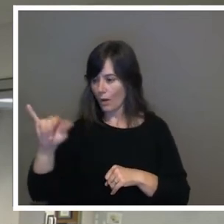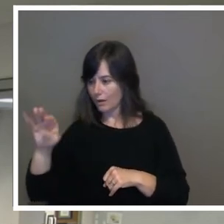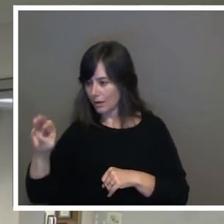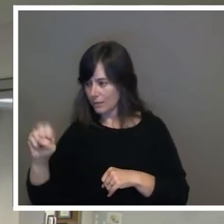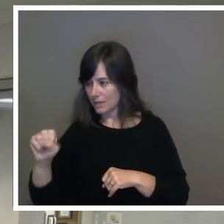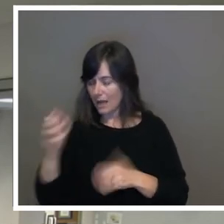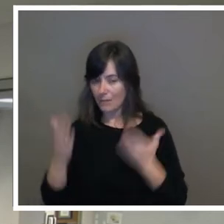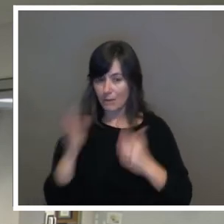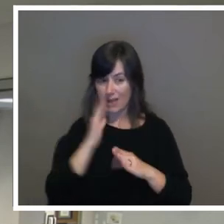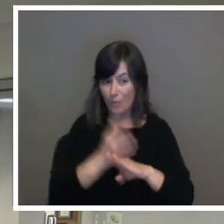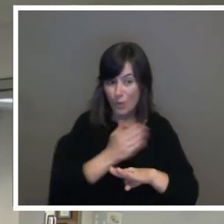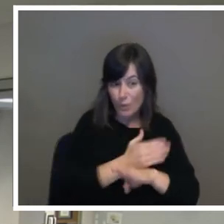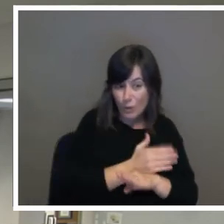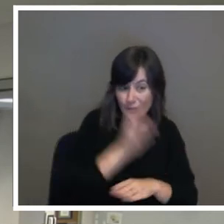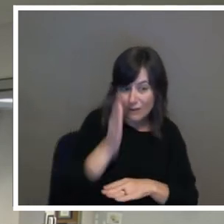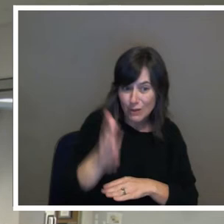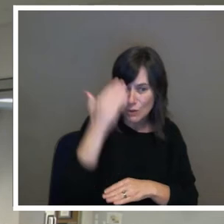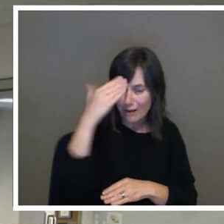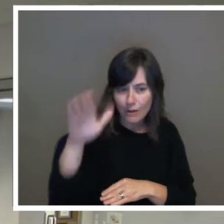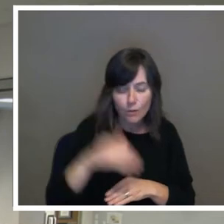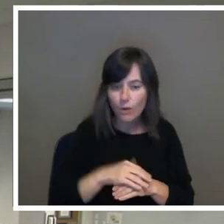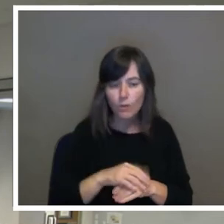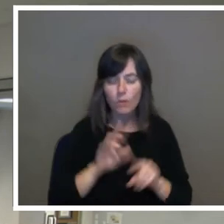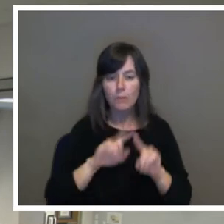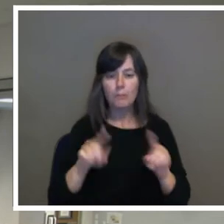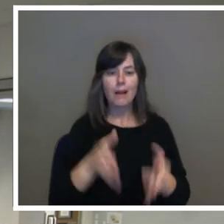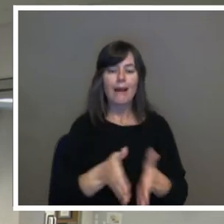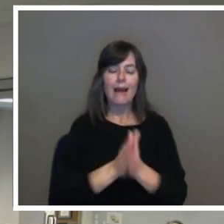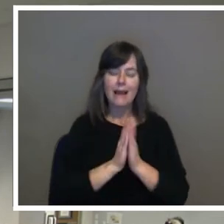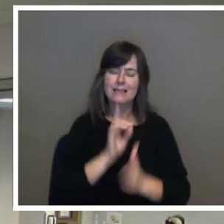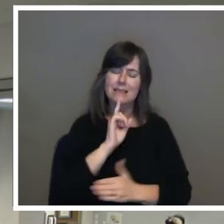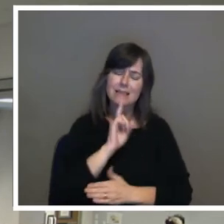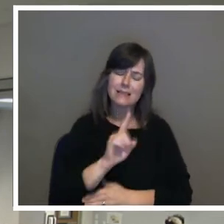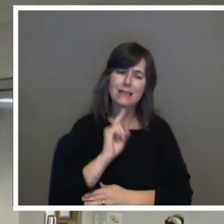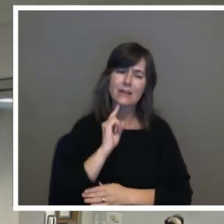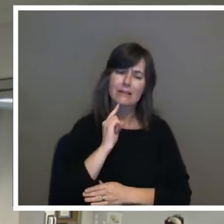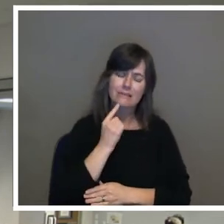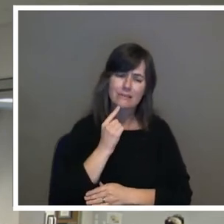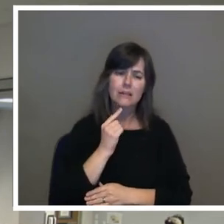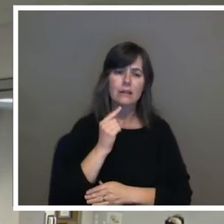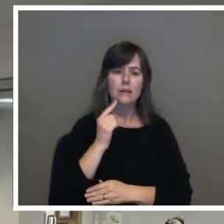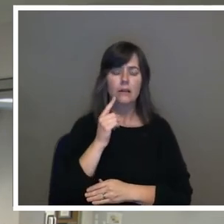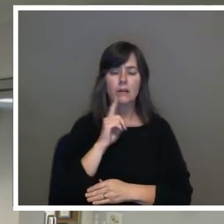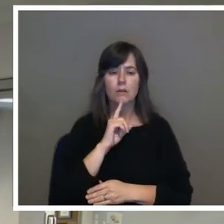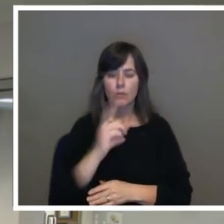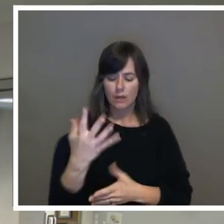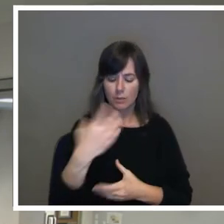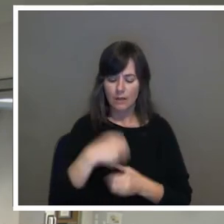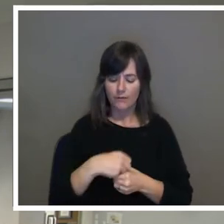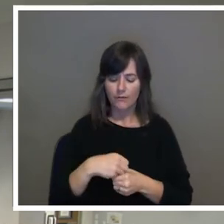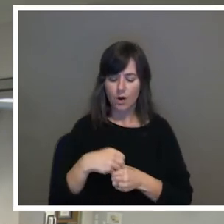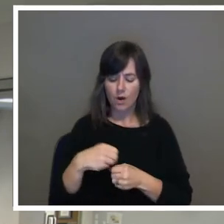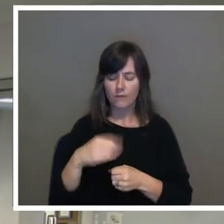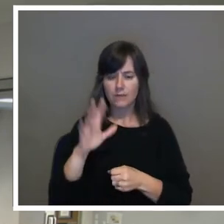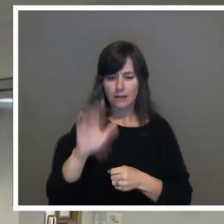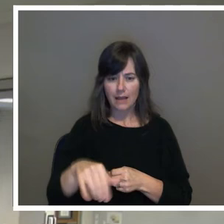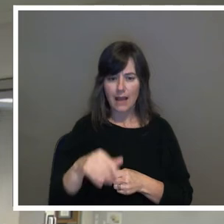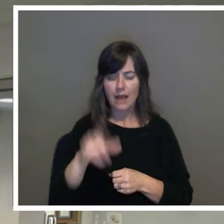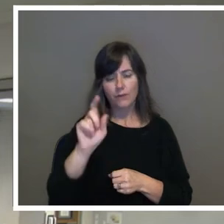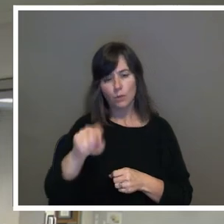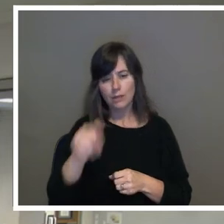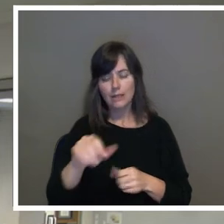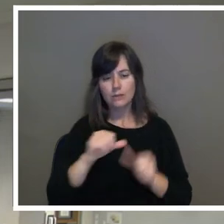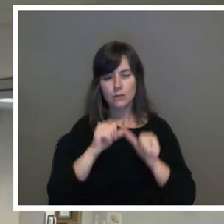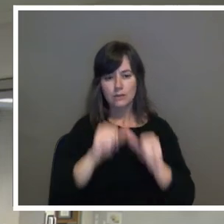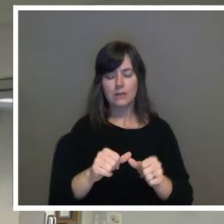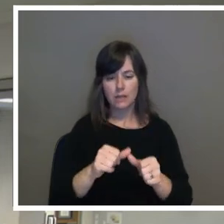in the future. But I ask sincerely that you engage in that dialogue because we need to move forward on this for the citizens